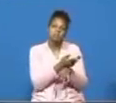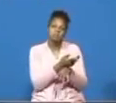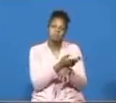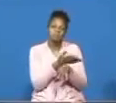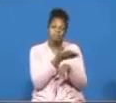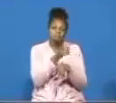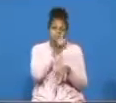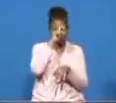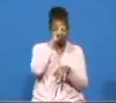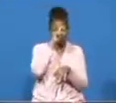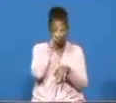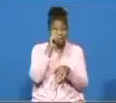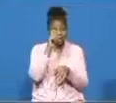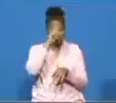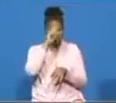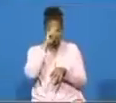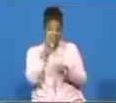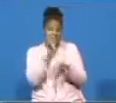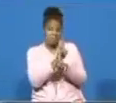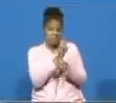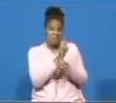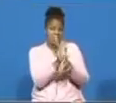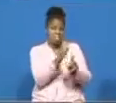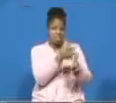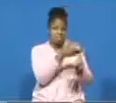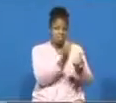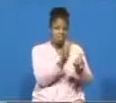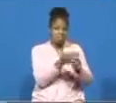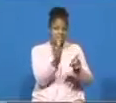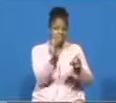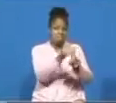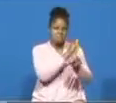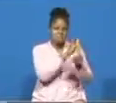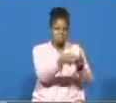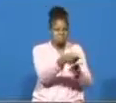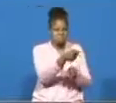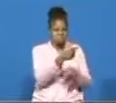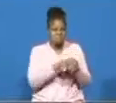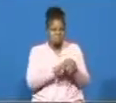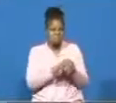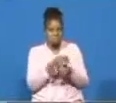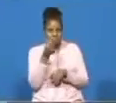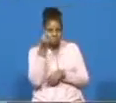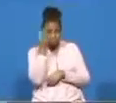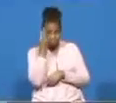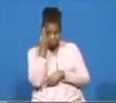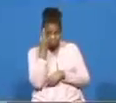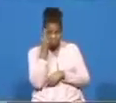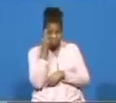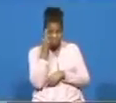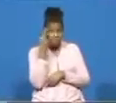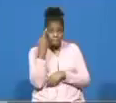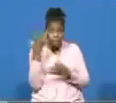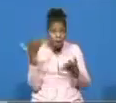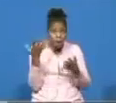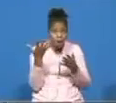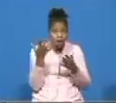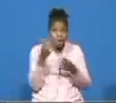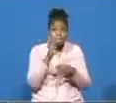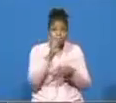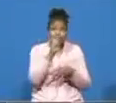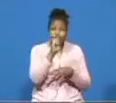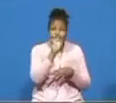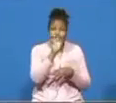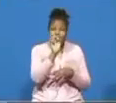uh the egyptians used them and abused them are you with me somebody for 430